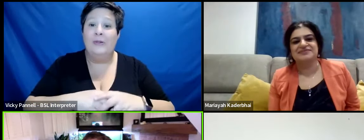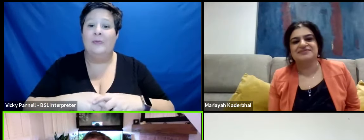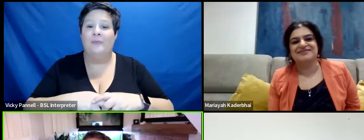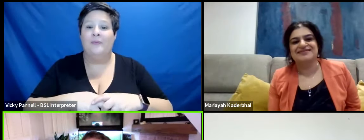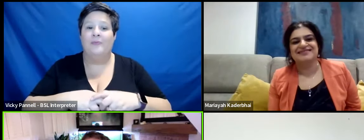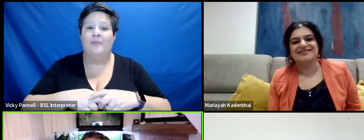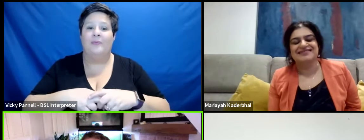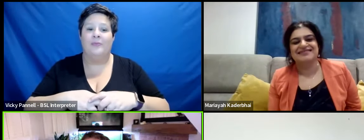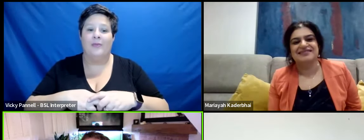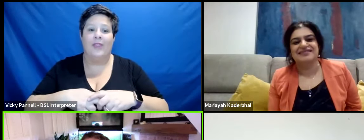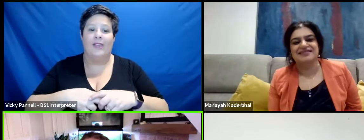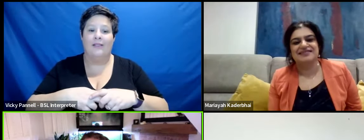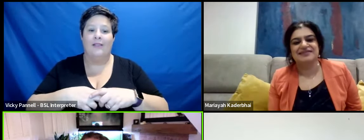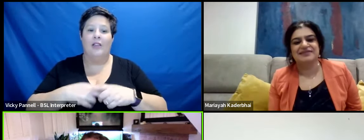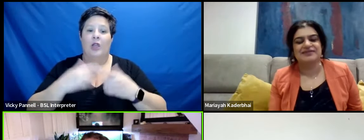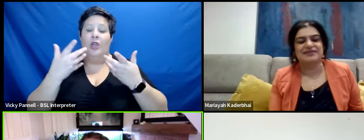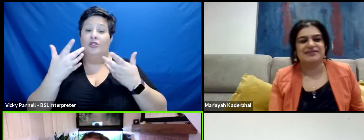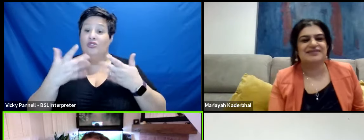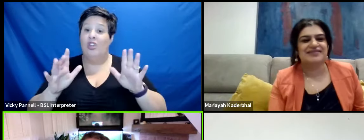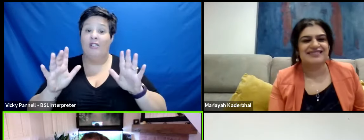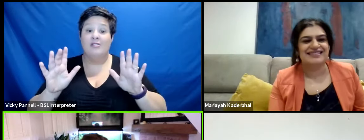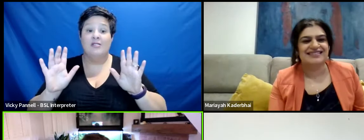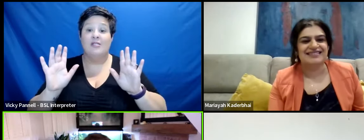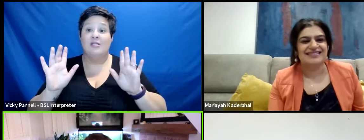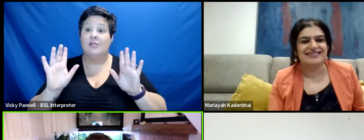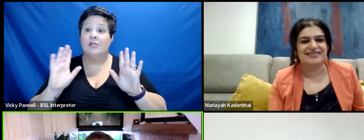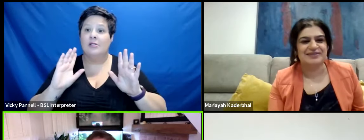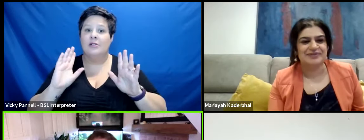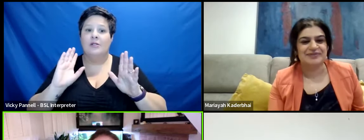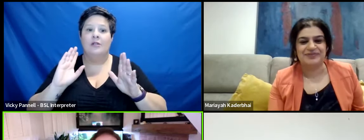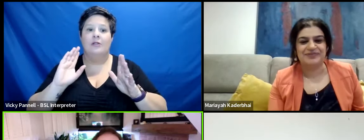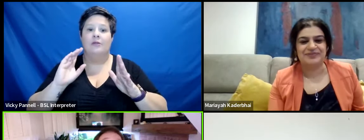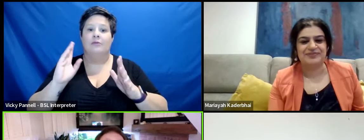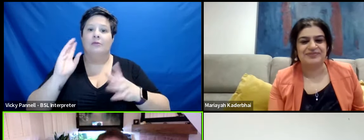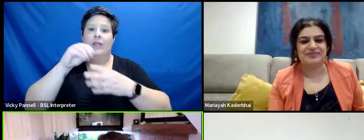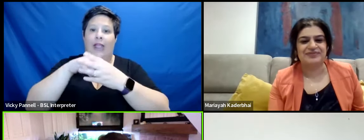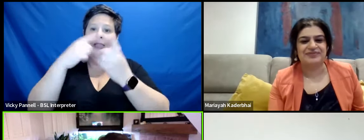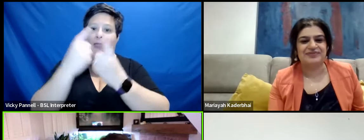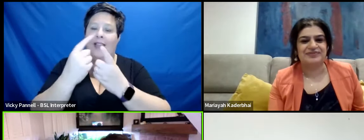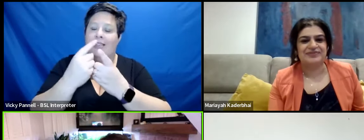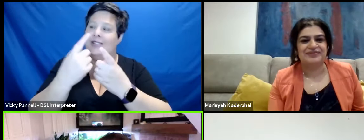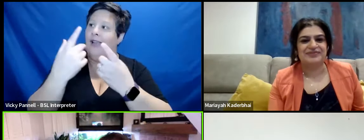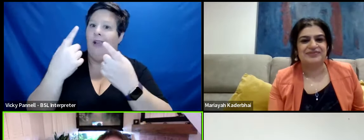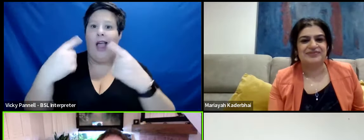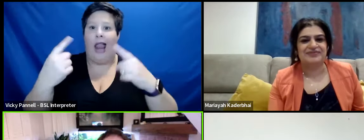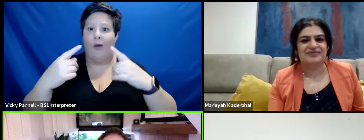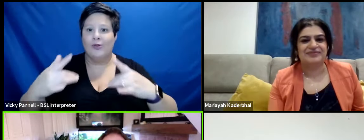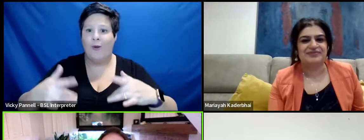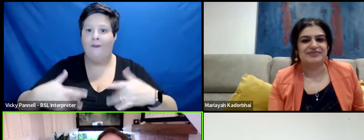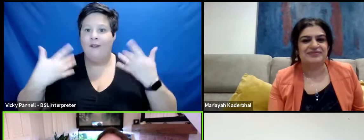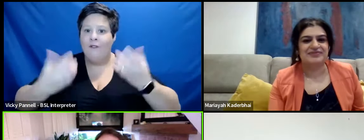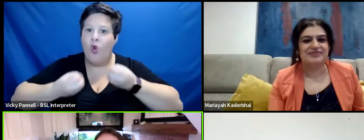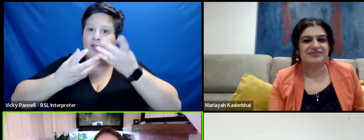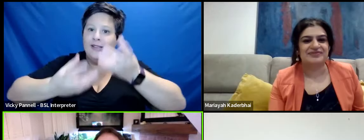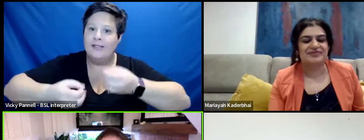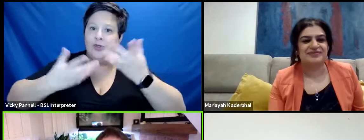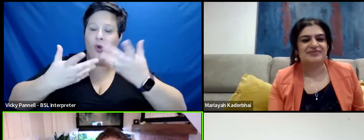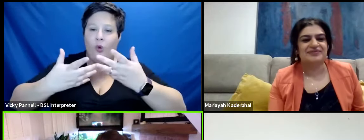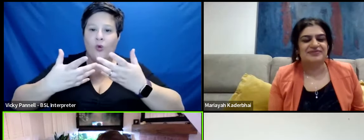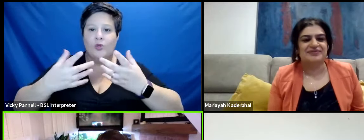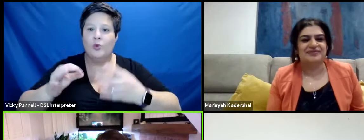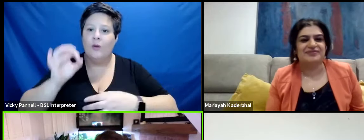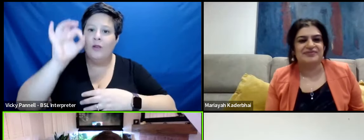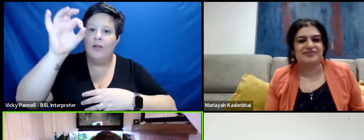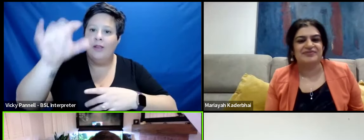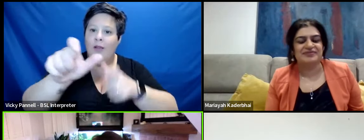to just to just be able to be to be in things that have a voice I suppose or to be able to give people